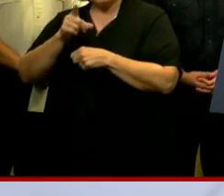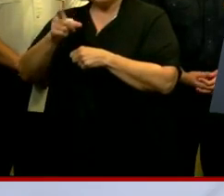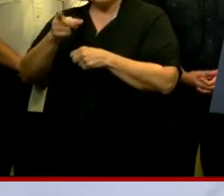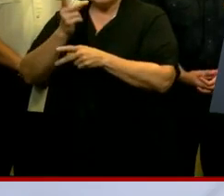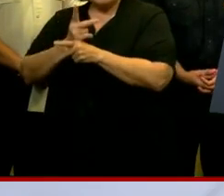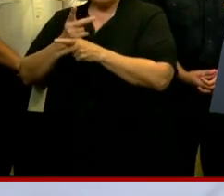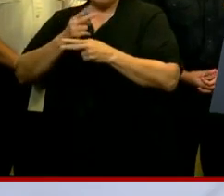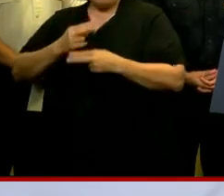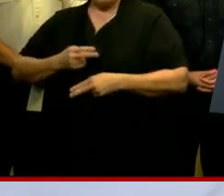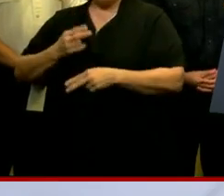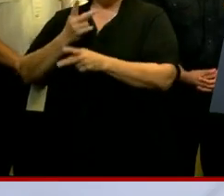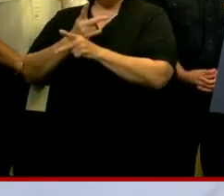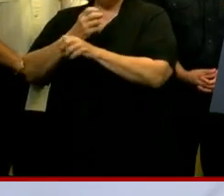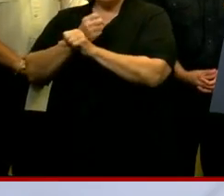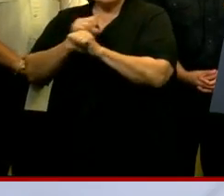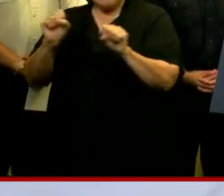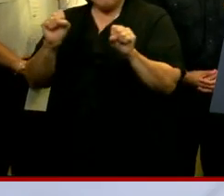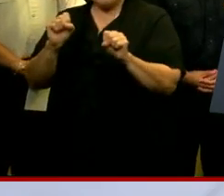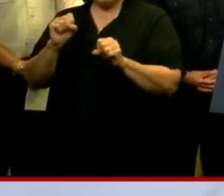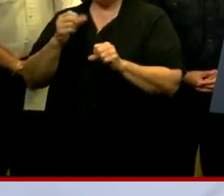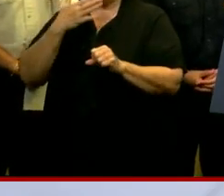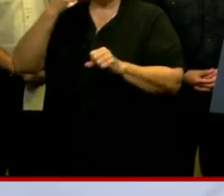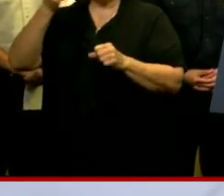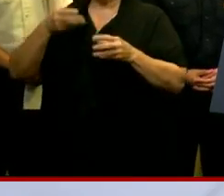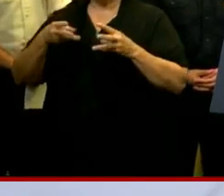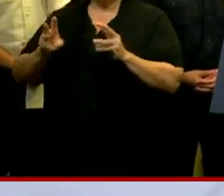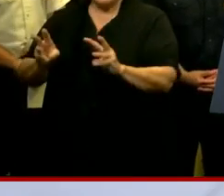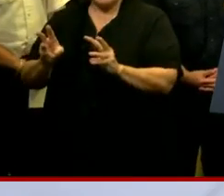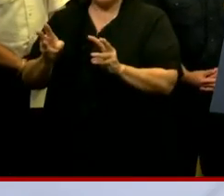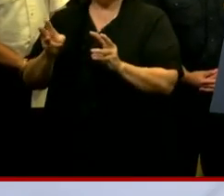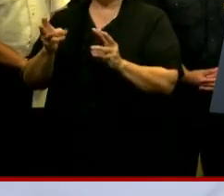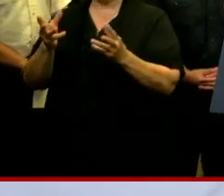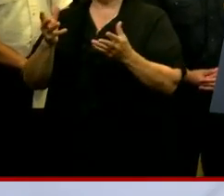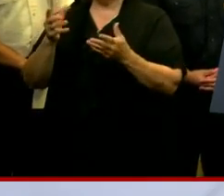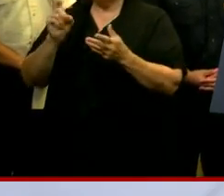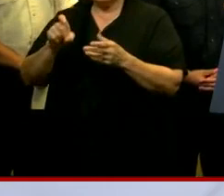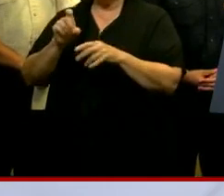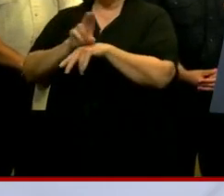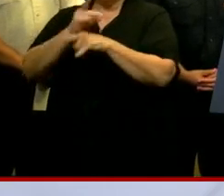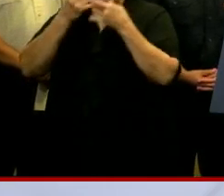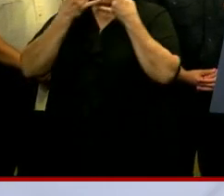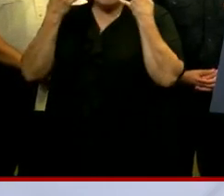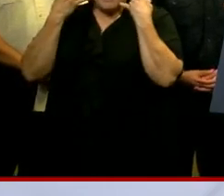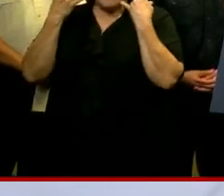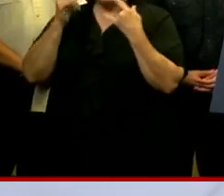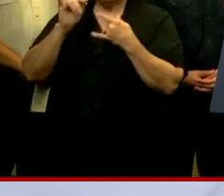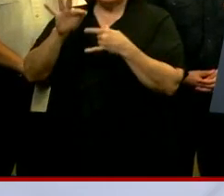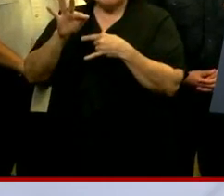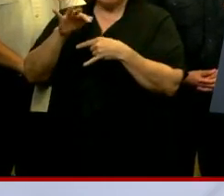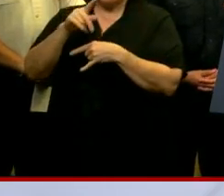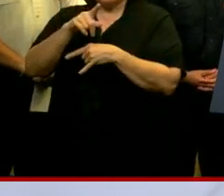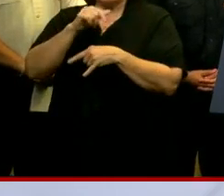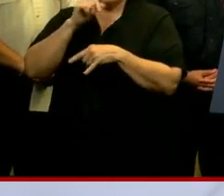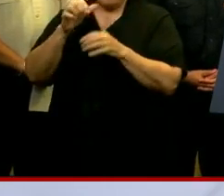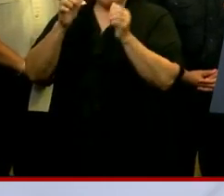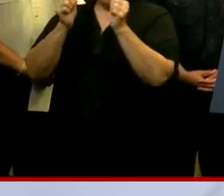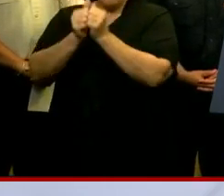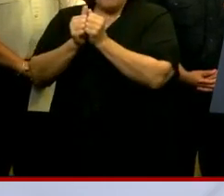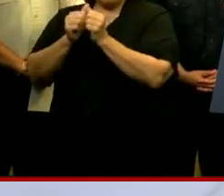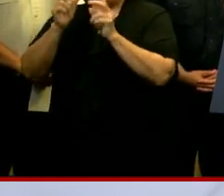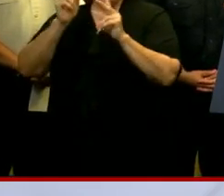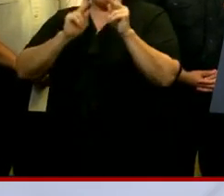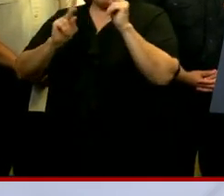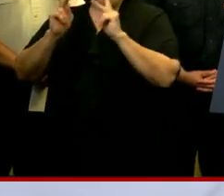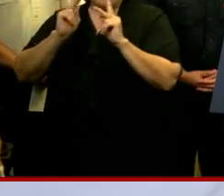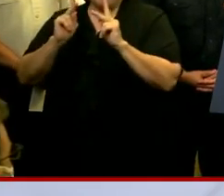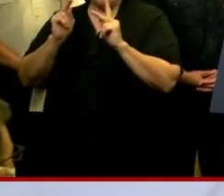to stay healthy and safe. And the way you do that is by masking when you are not. We're going to take a quick two minute